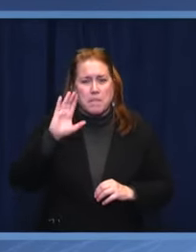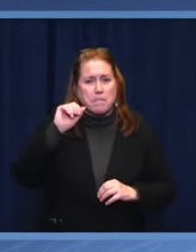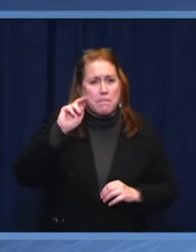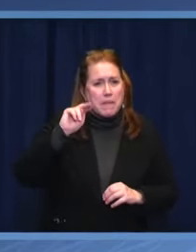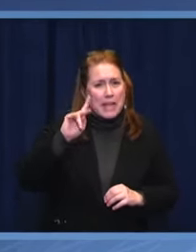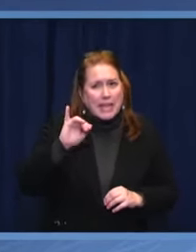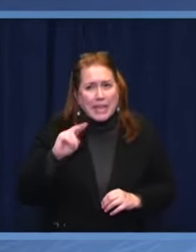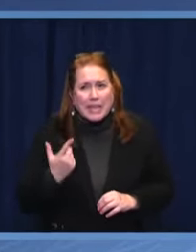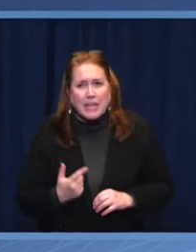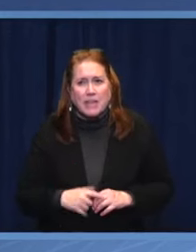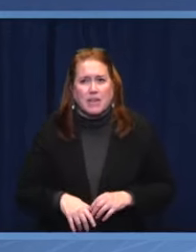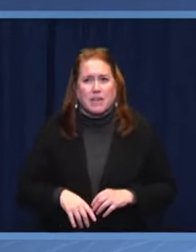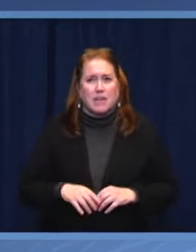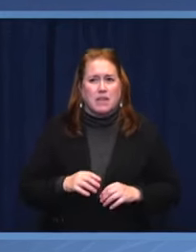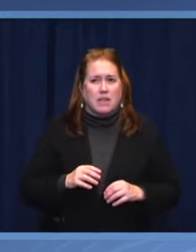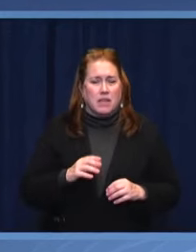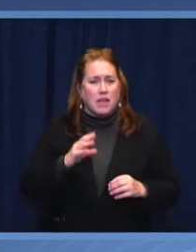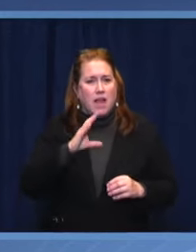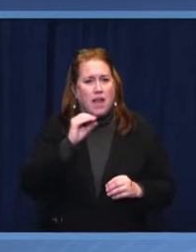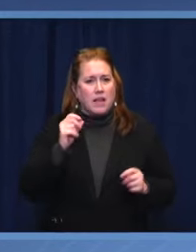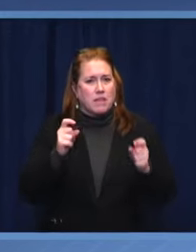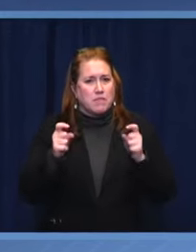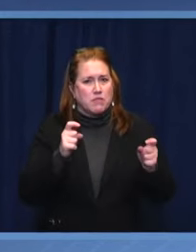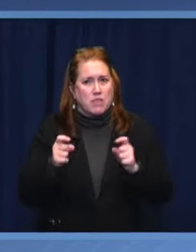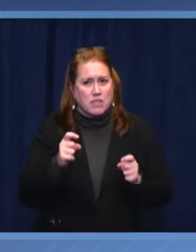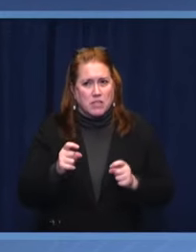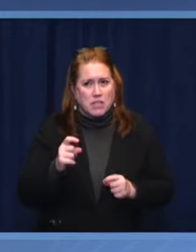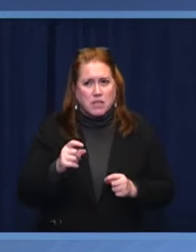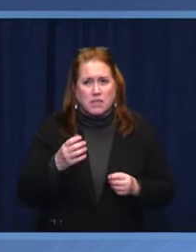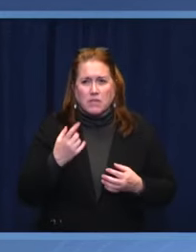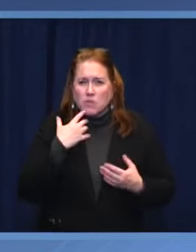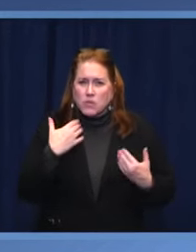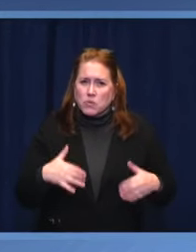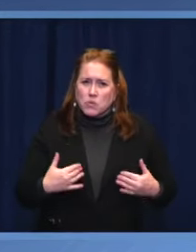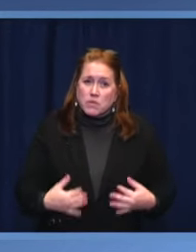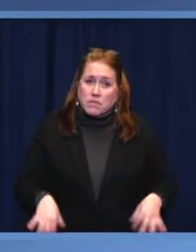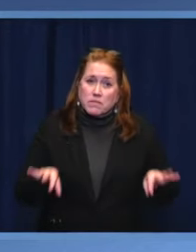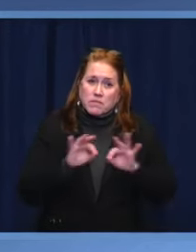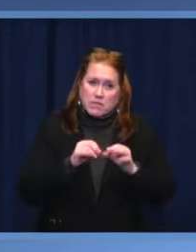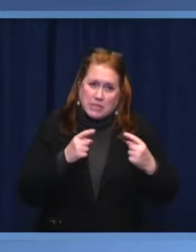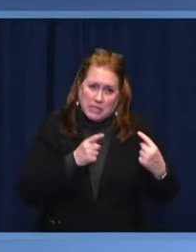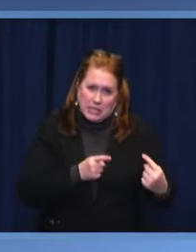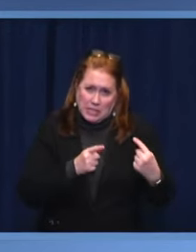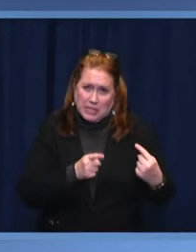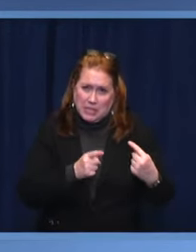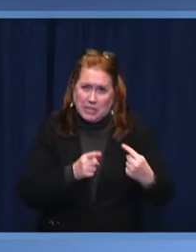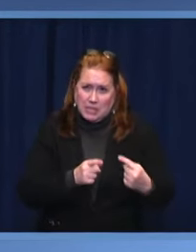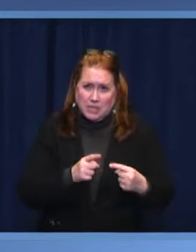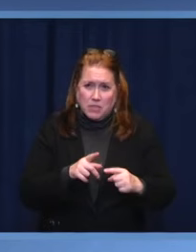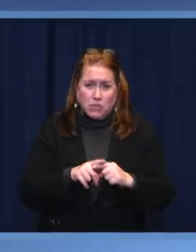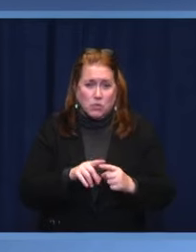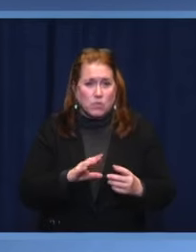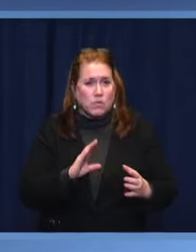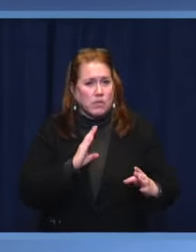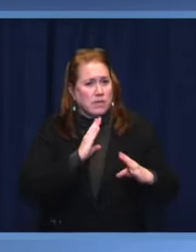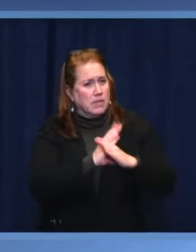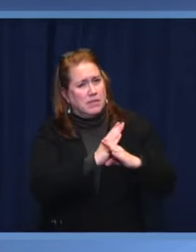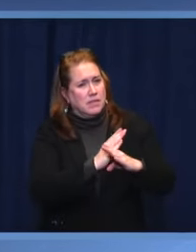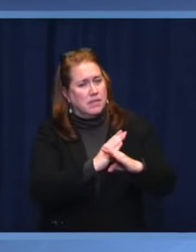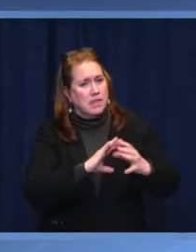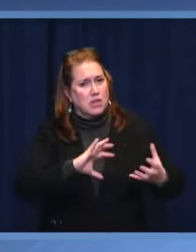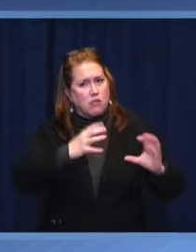administration. We are now fighting a significant battle against corruption in the justice sector.